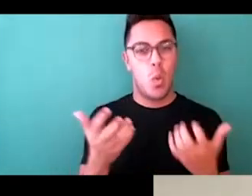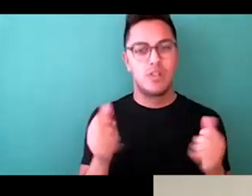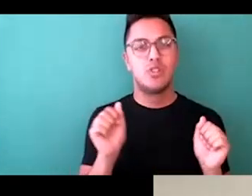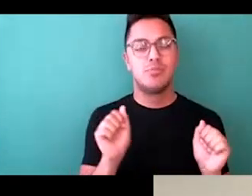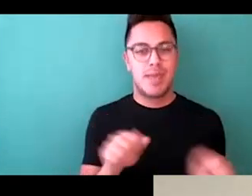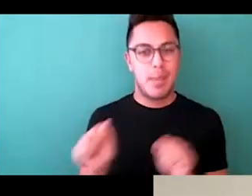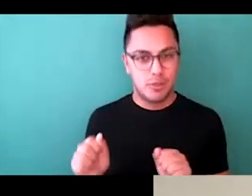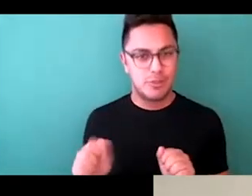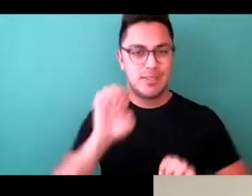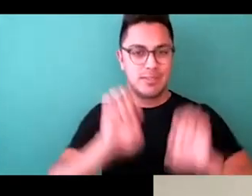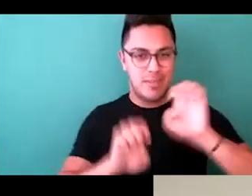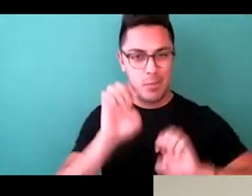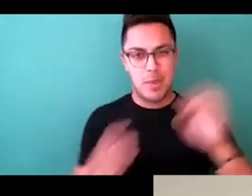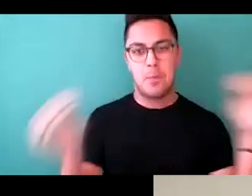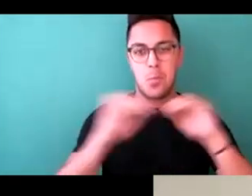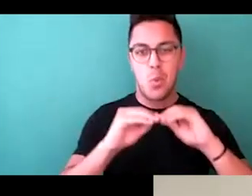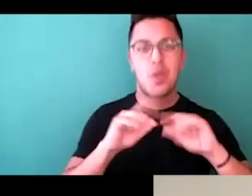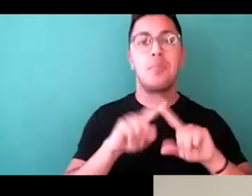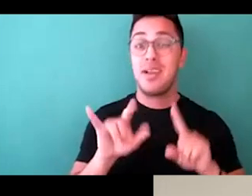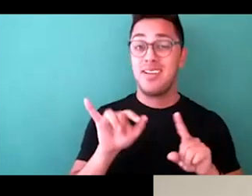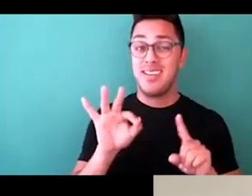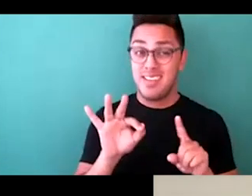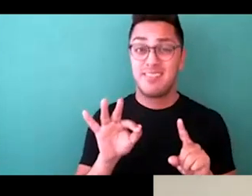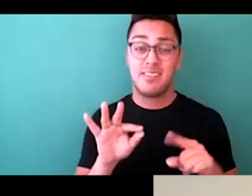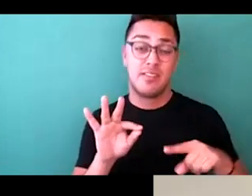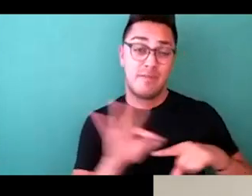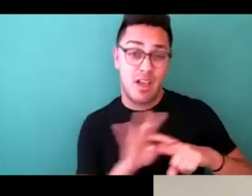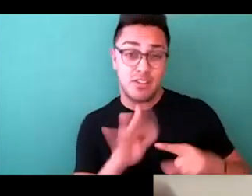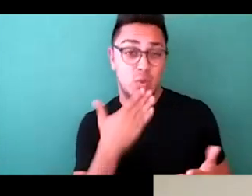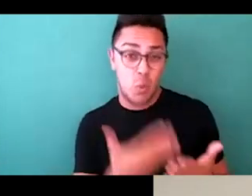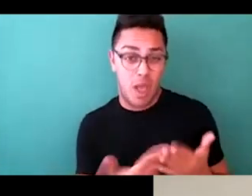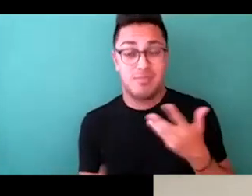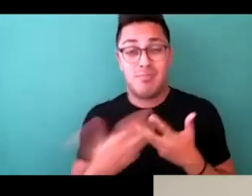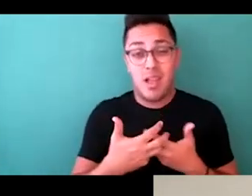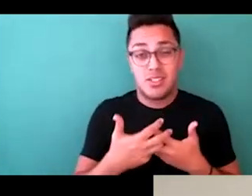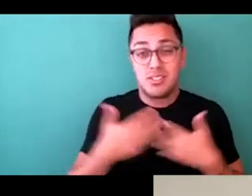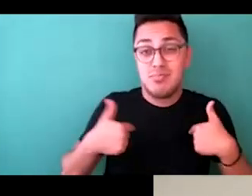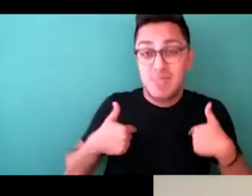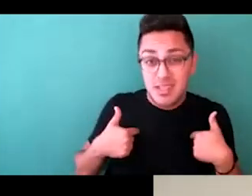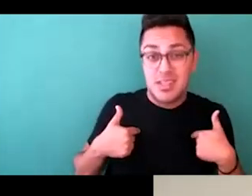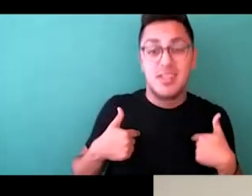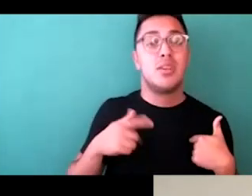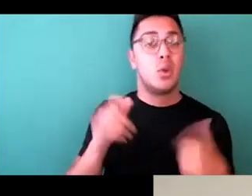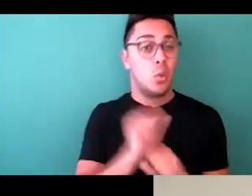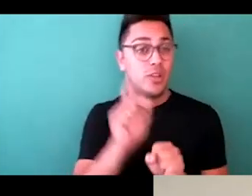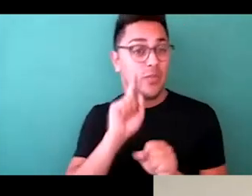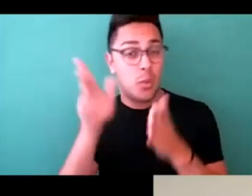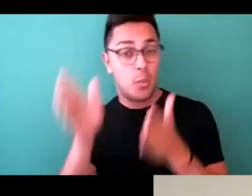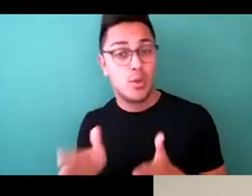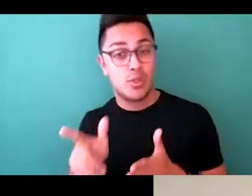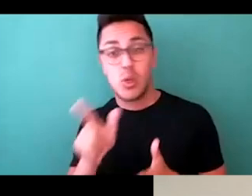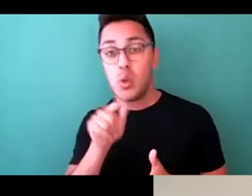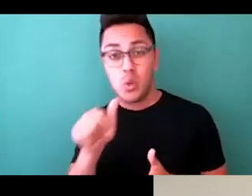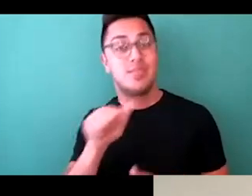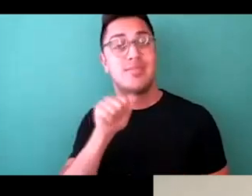experiment, but I think as long as it's functional and it works for me, and it works for somebody who's non-disabled, I think really that